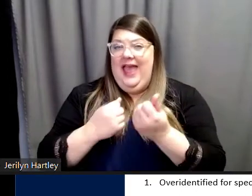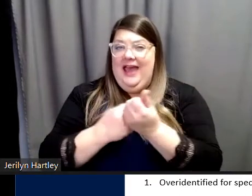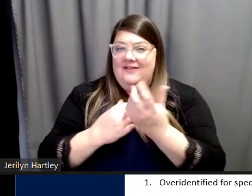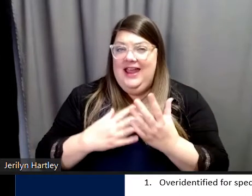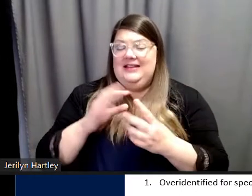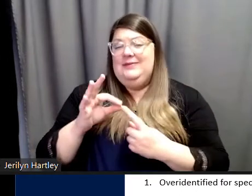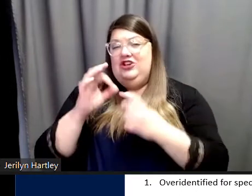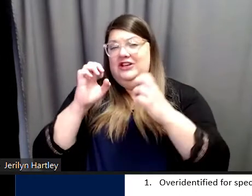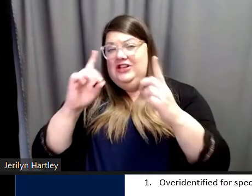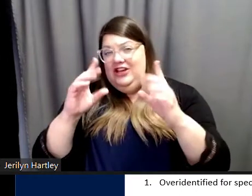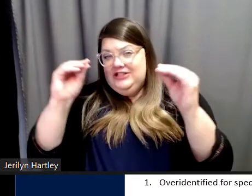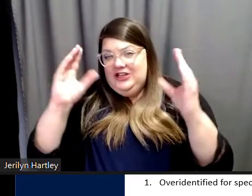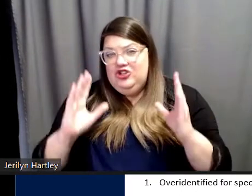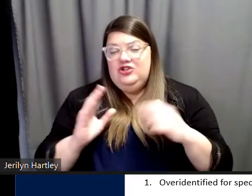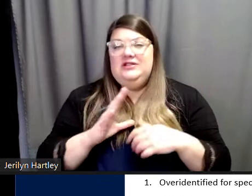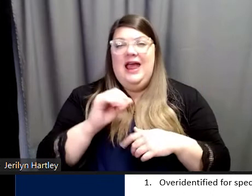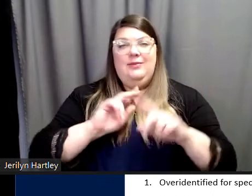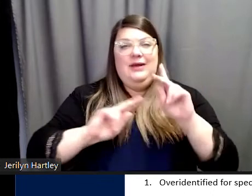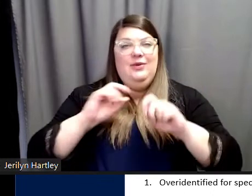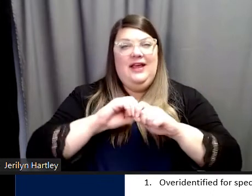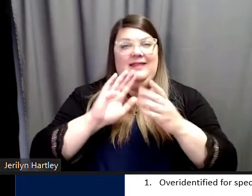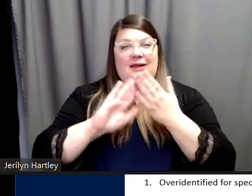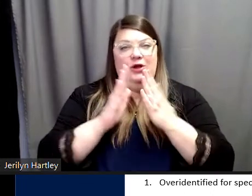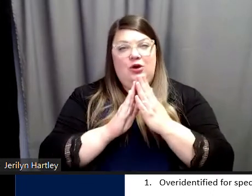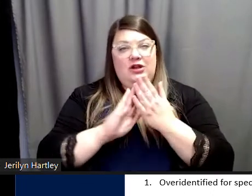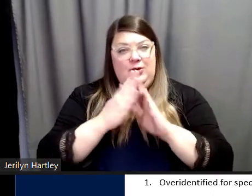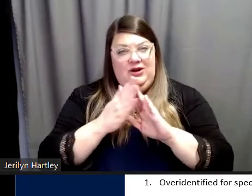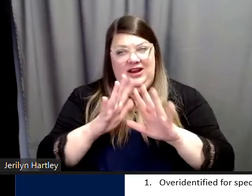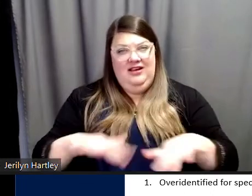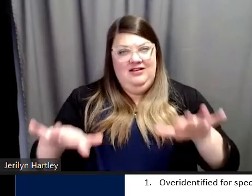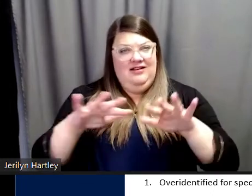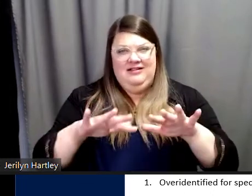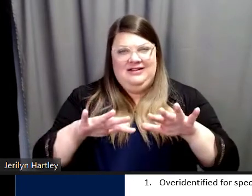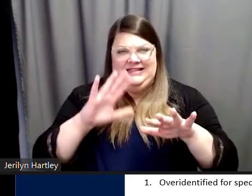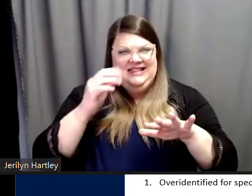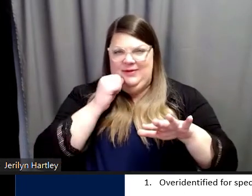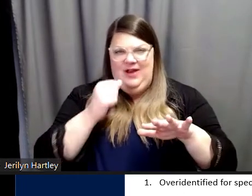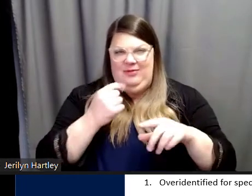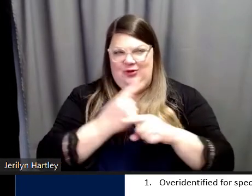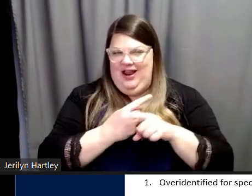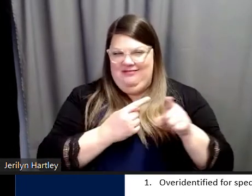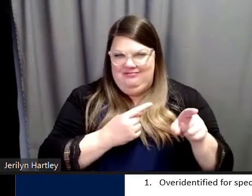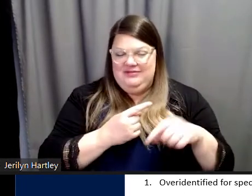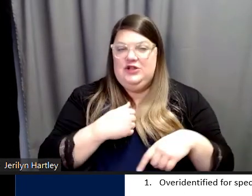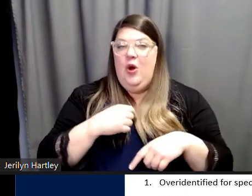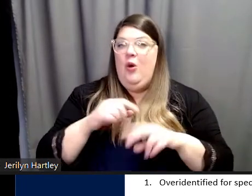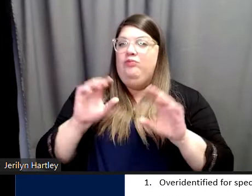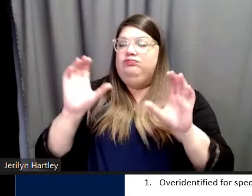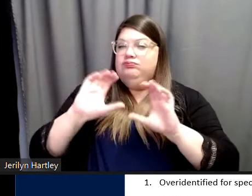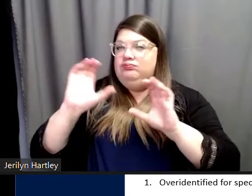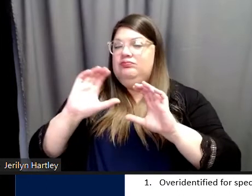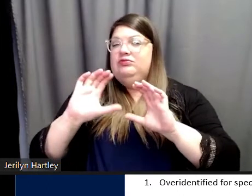special education teachers and people in the community, this seemed to just not be the case. So I went and looked to find